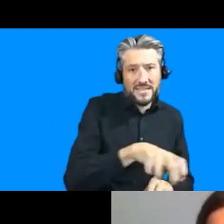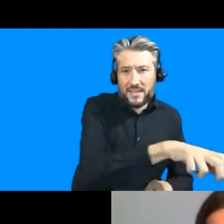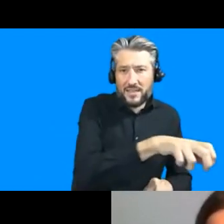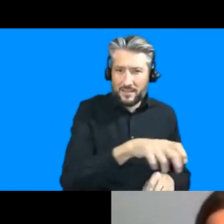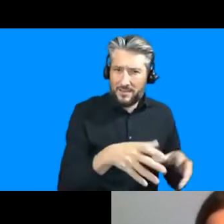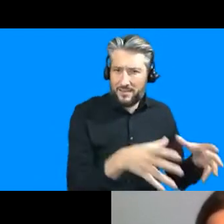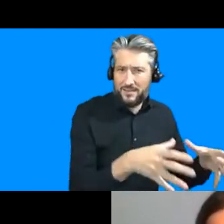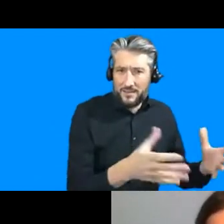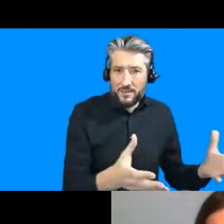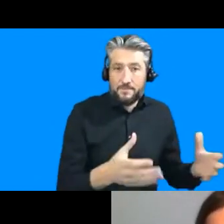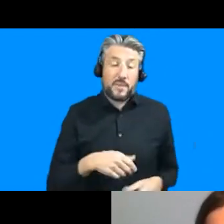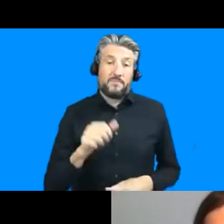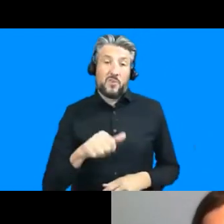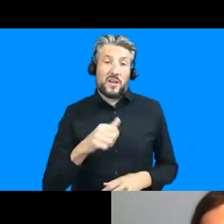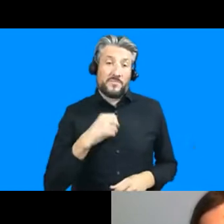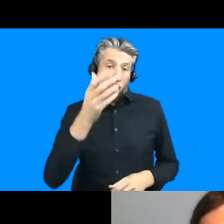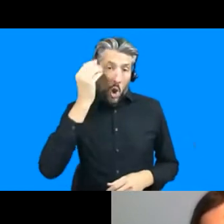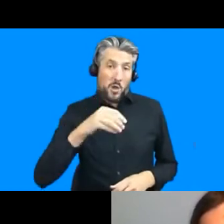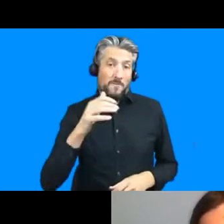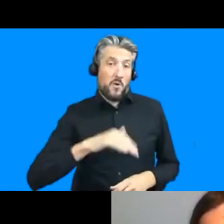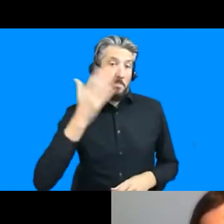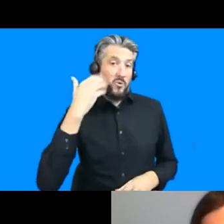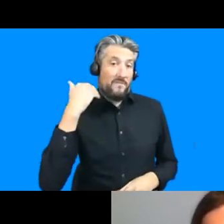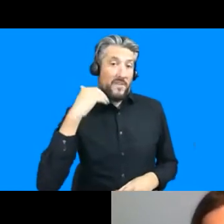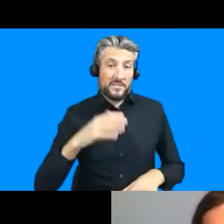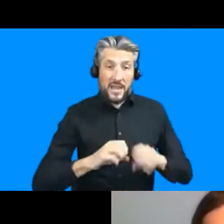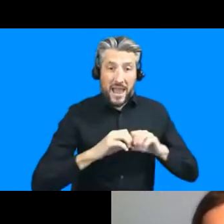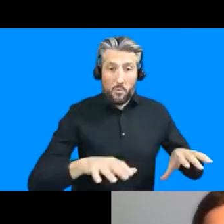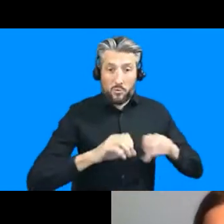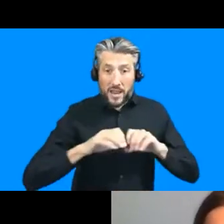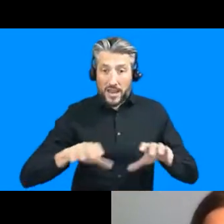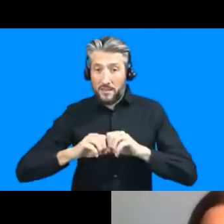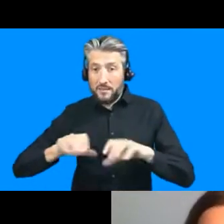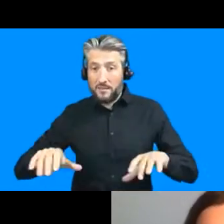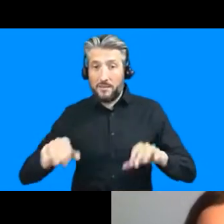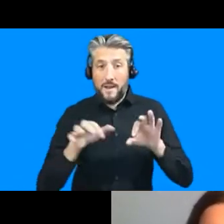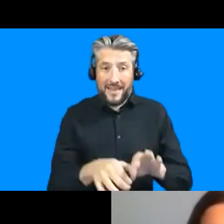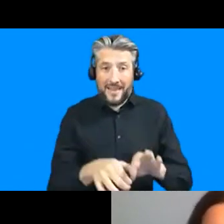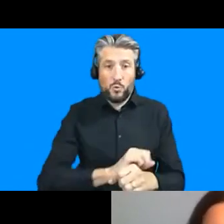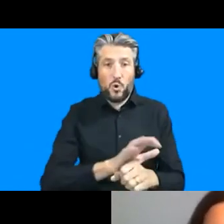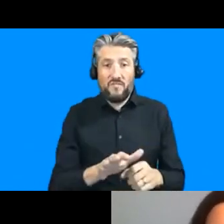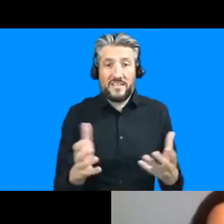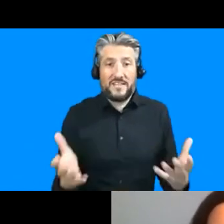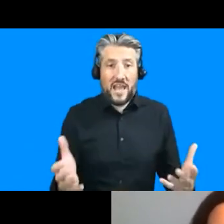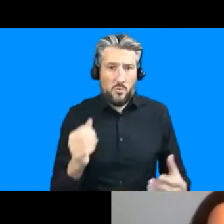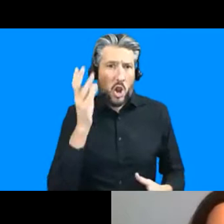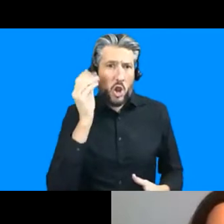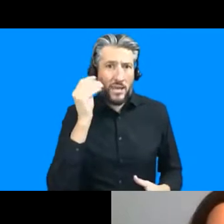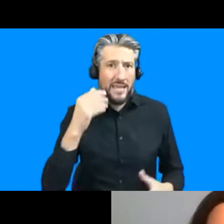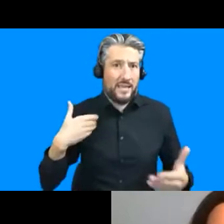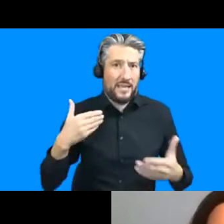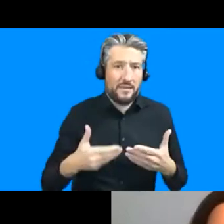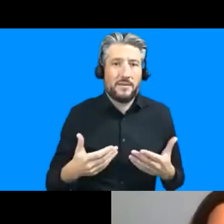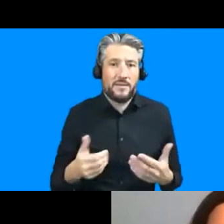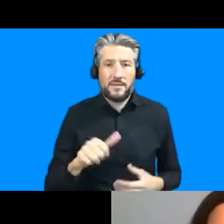previous outbreaks which could well be taken into what's going on now around covid so nosheen um how about you pick